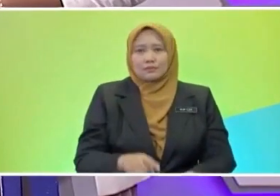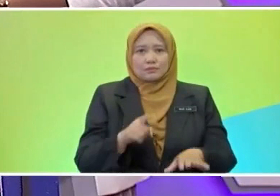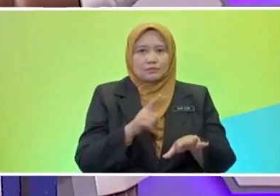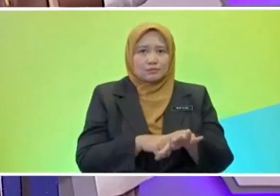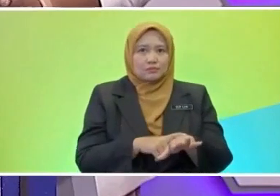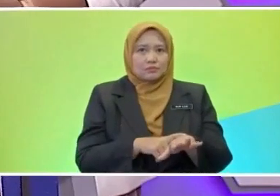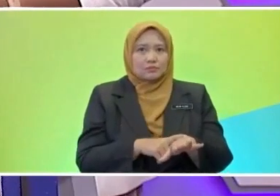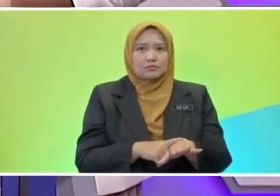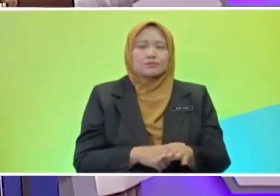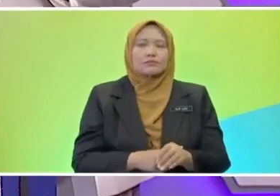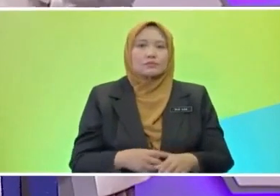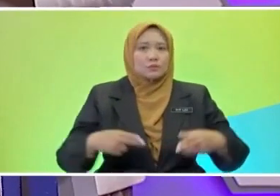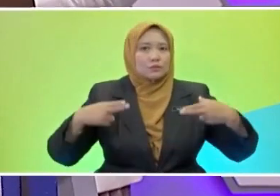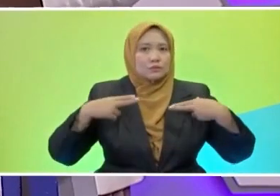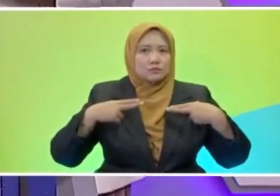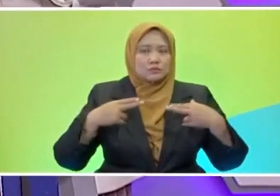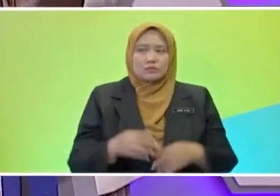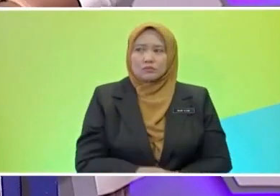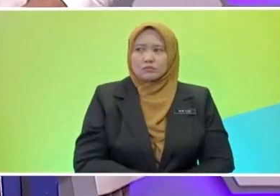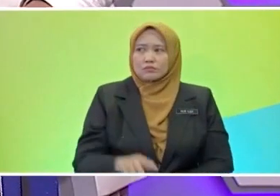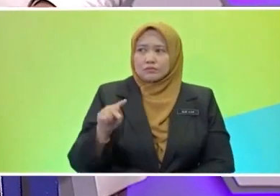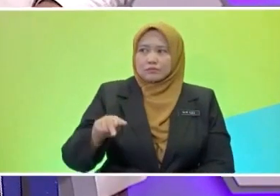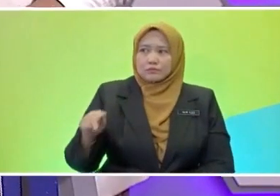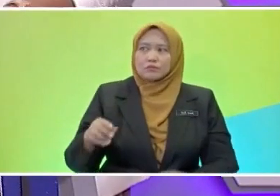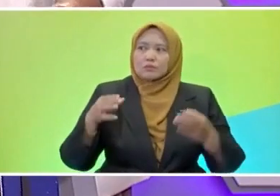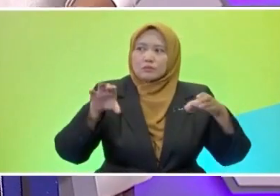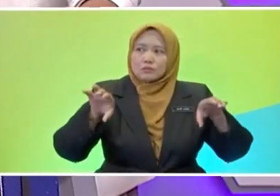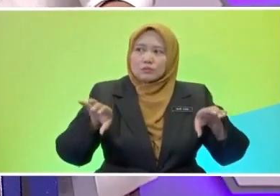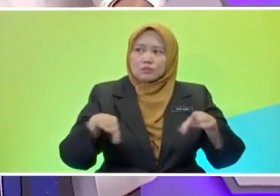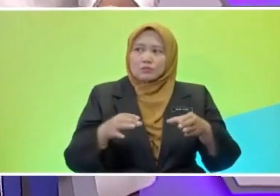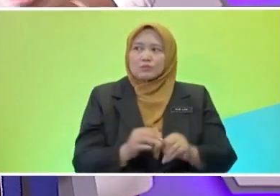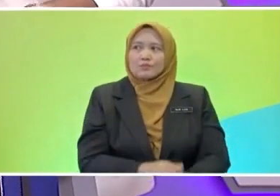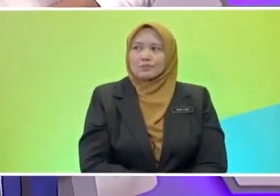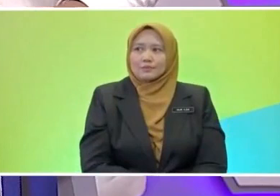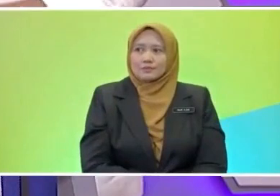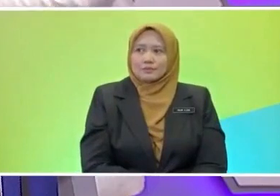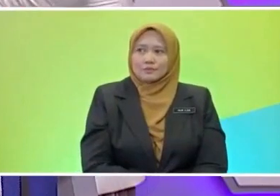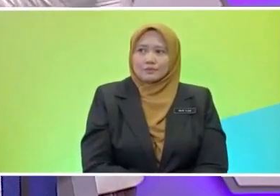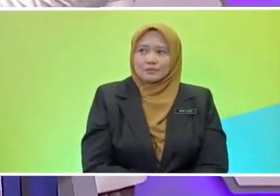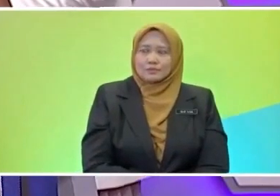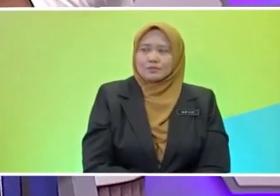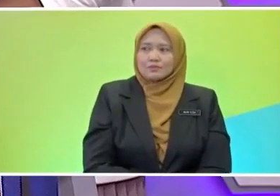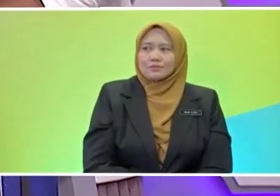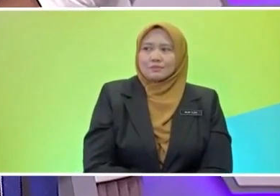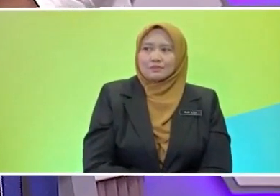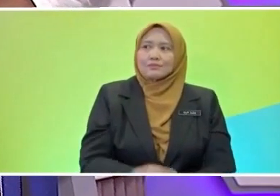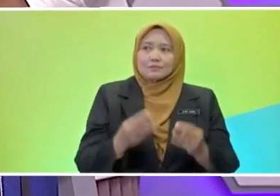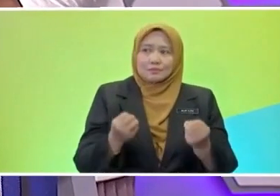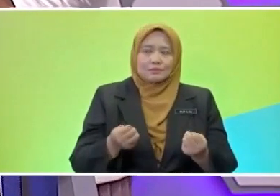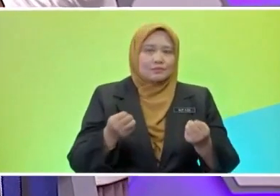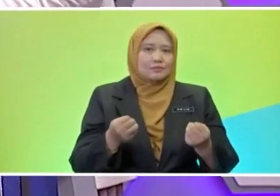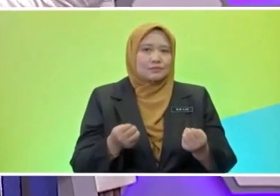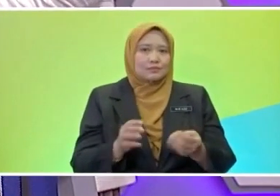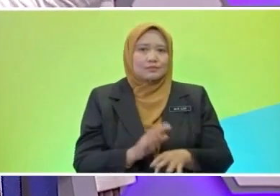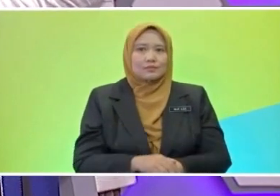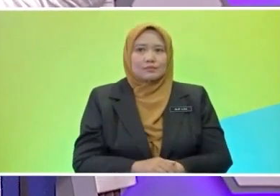So, now, the pupils will be doing, will be actually reciting a